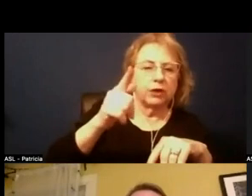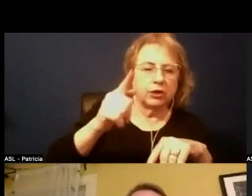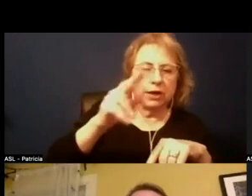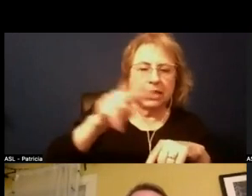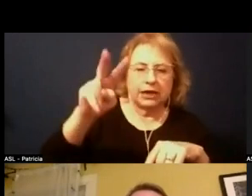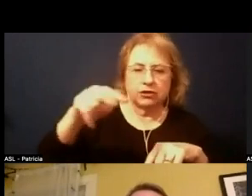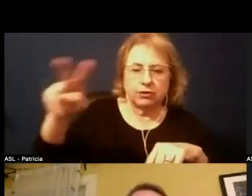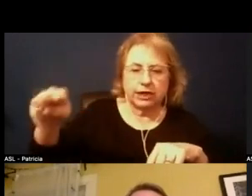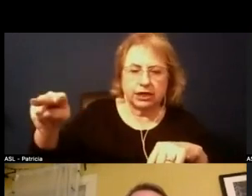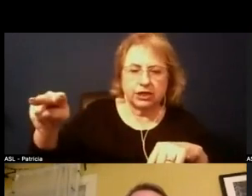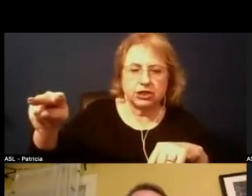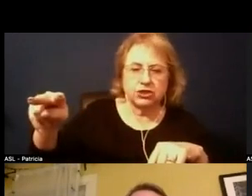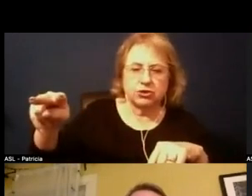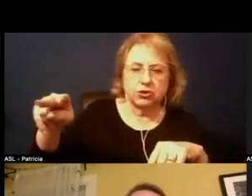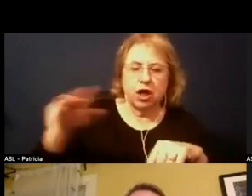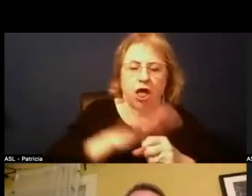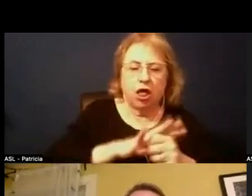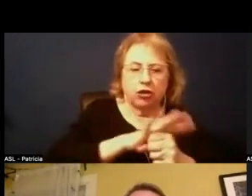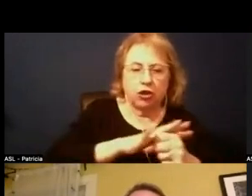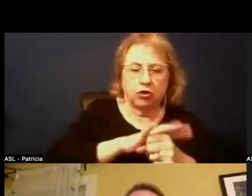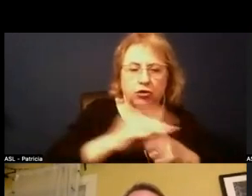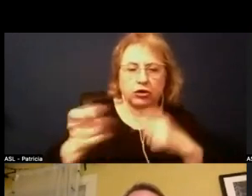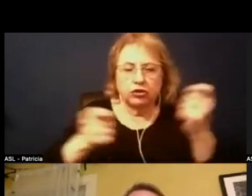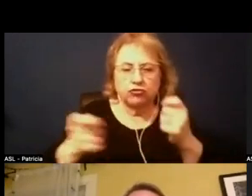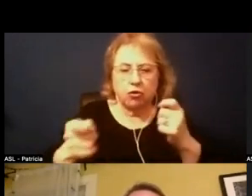plan and district academic achievement review